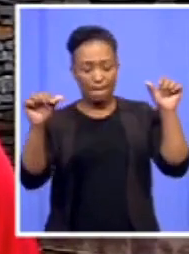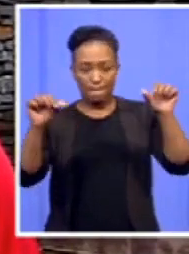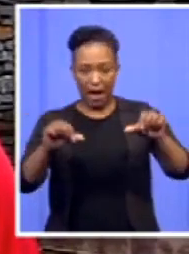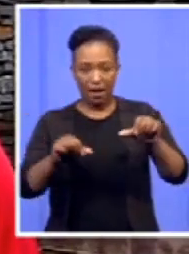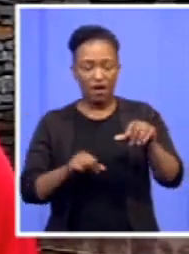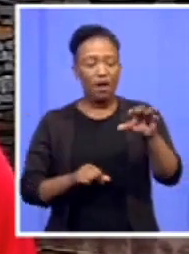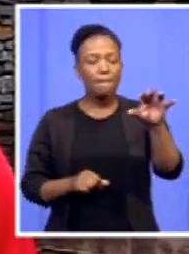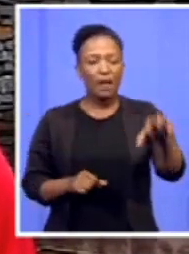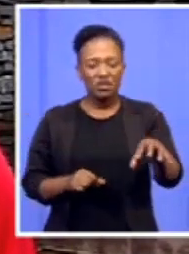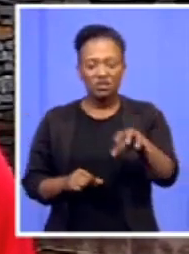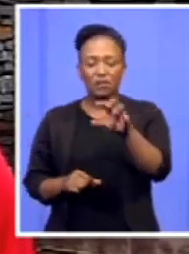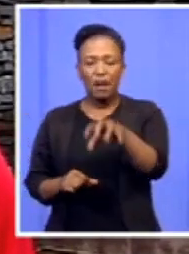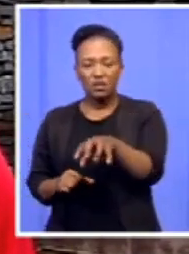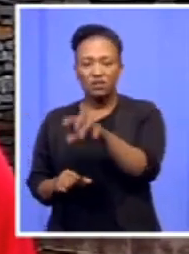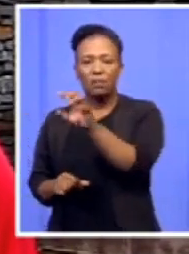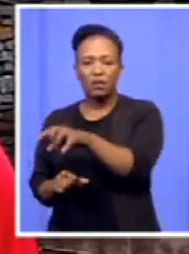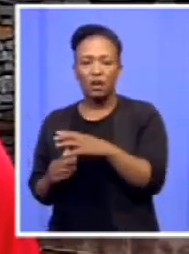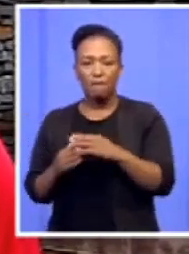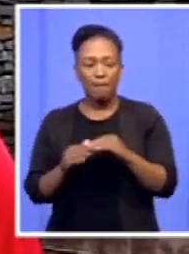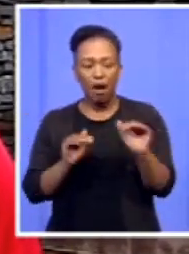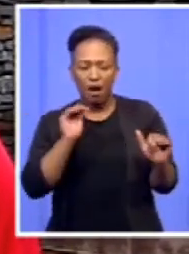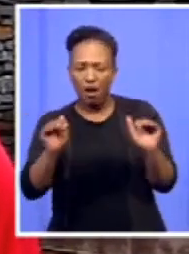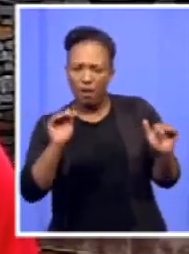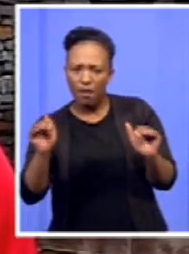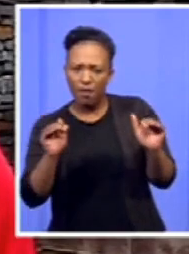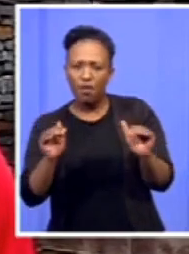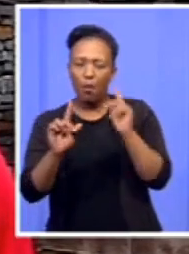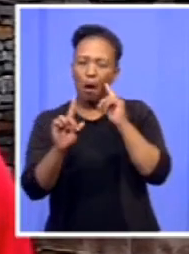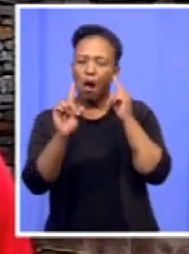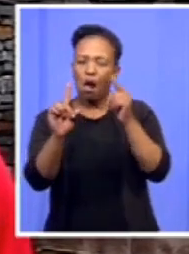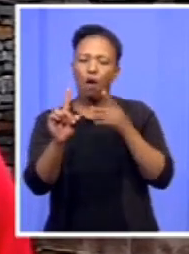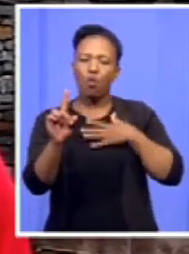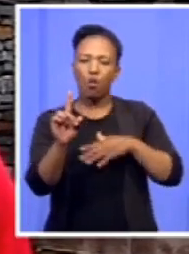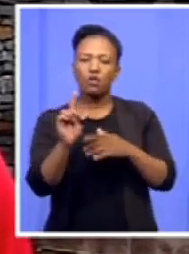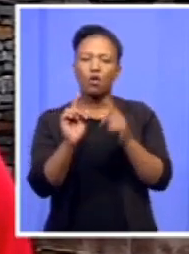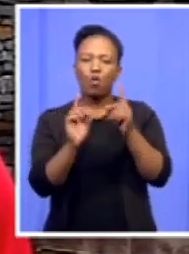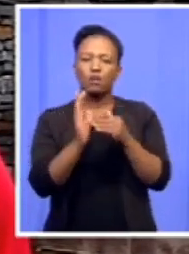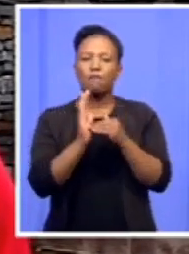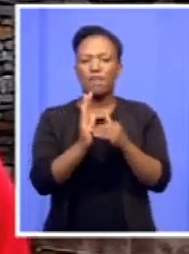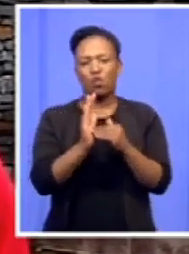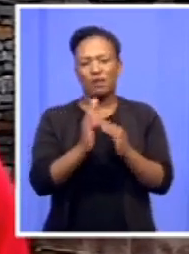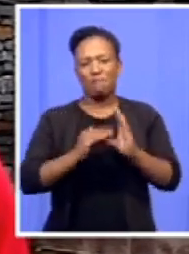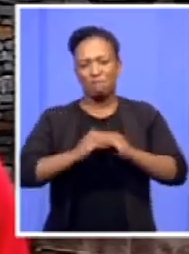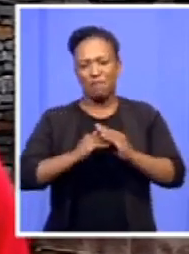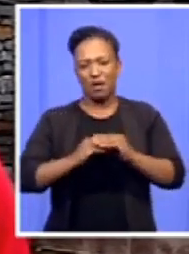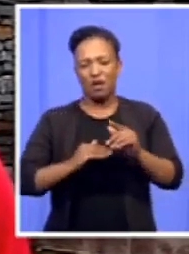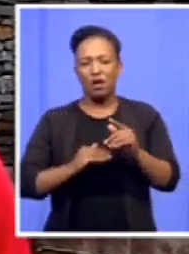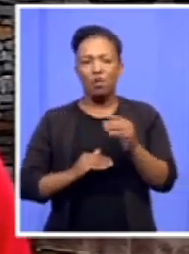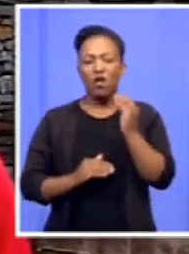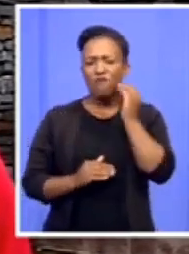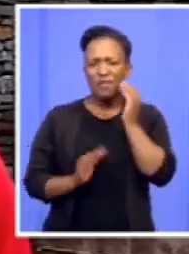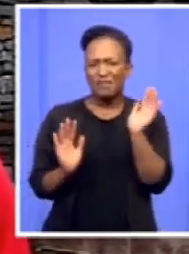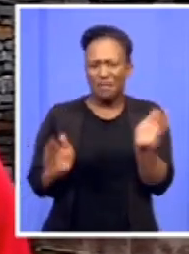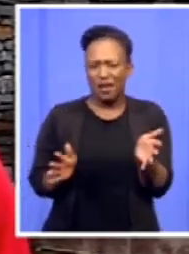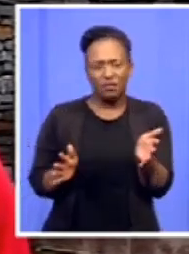and make sure that we reach a target of 1 million, not just 1 million members in terms of data, but we want 1 million activists